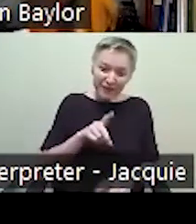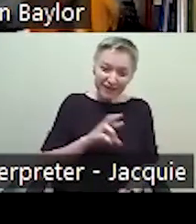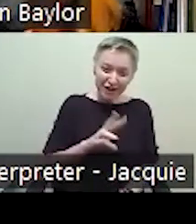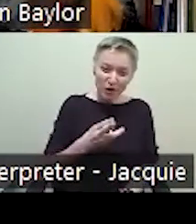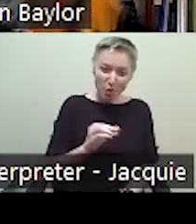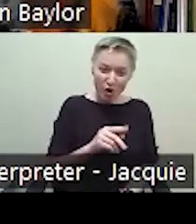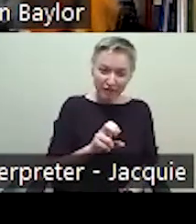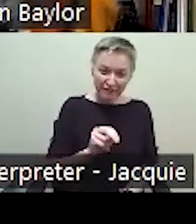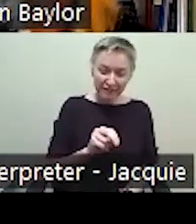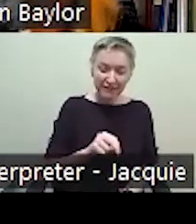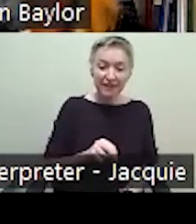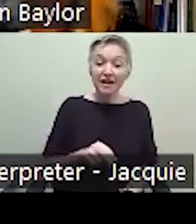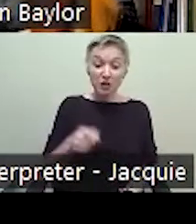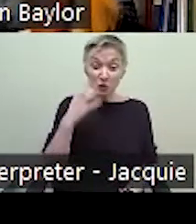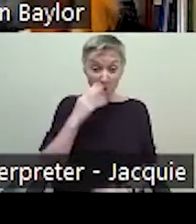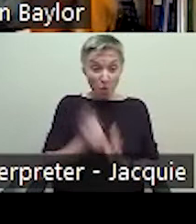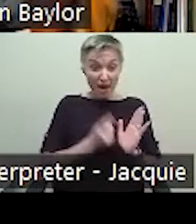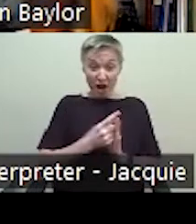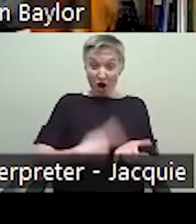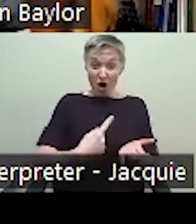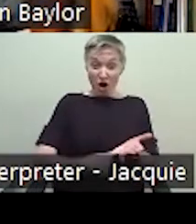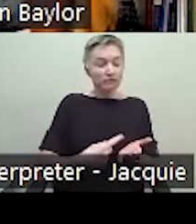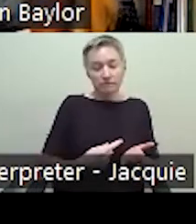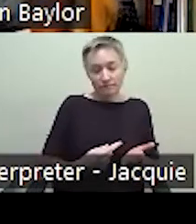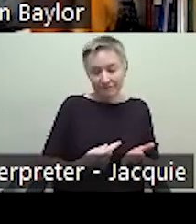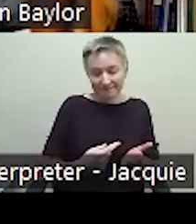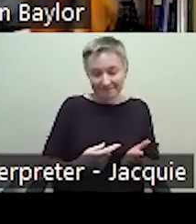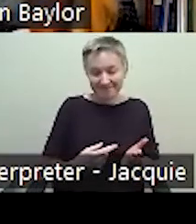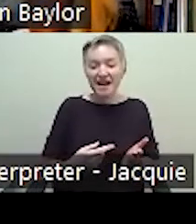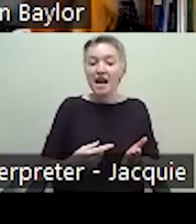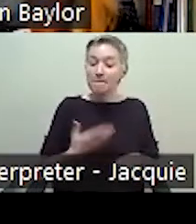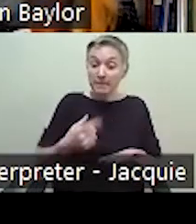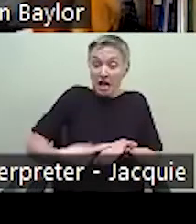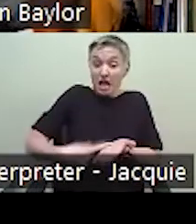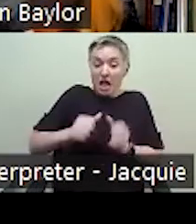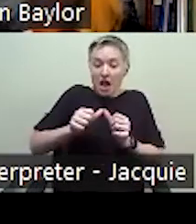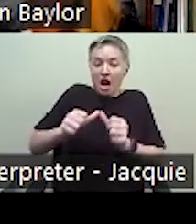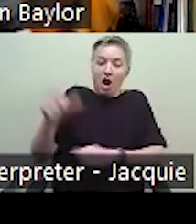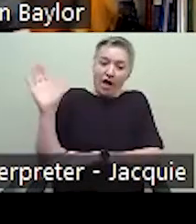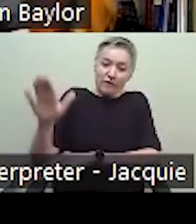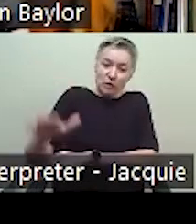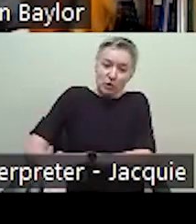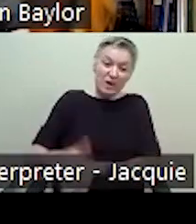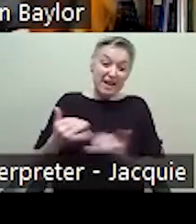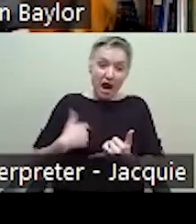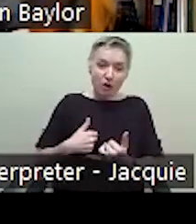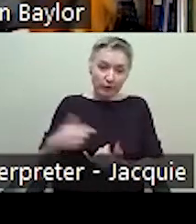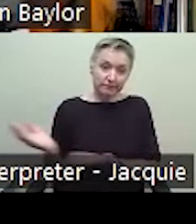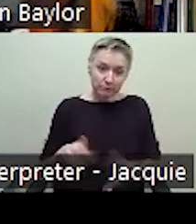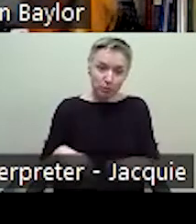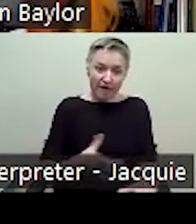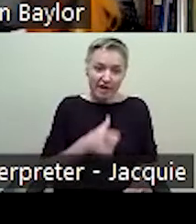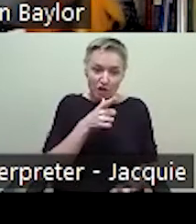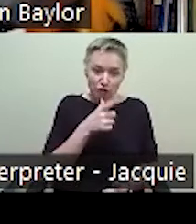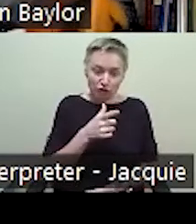it could be the rest of the afternoon. We now provide lunch so that students can really have time to process what they've experienced in the simulation.